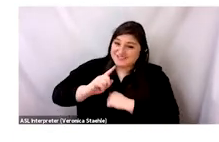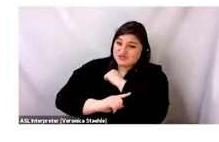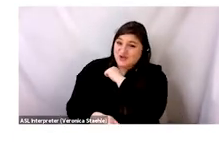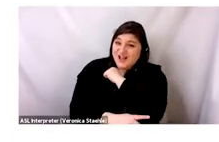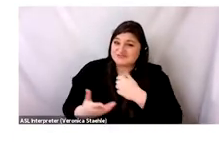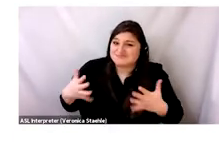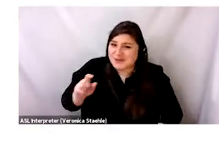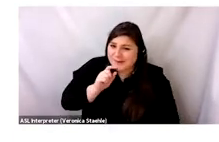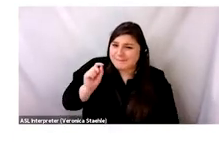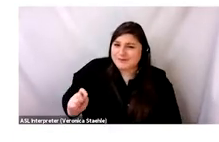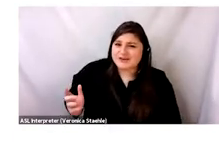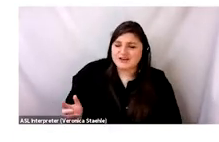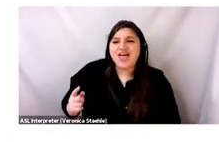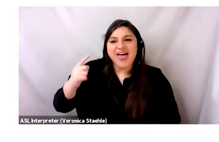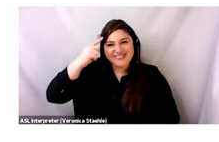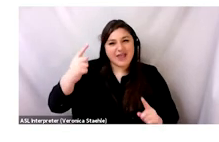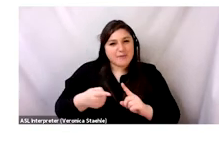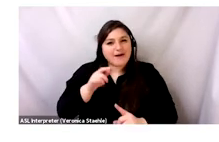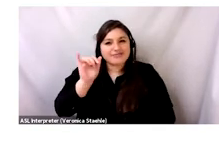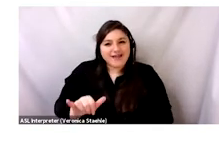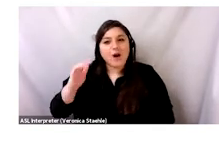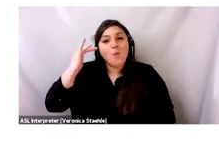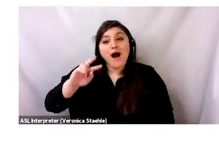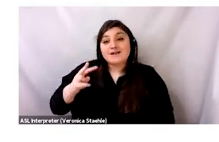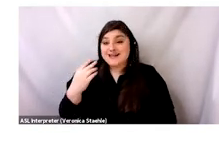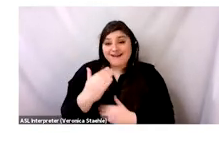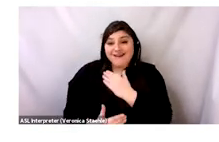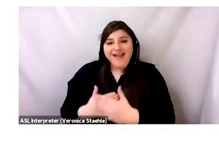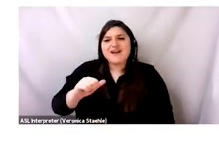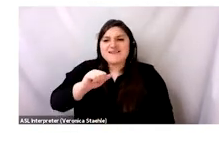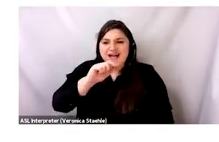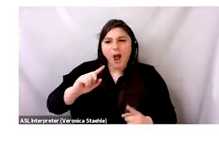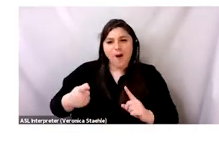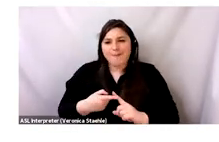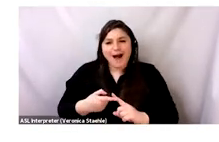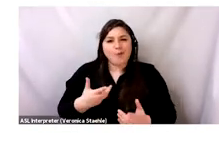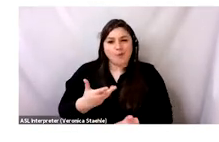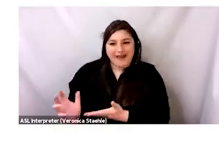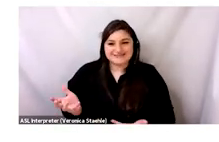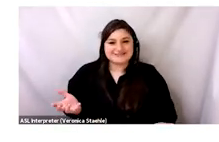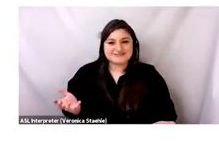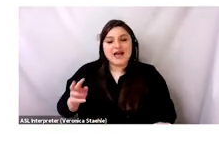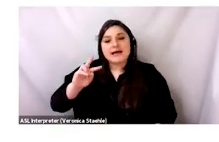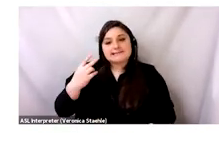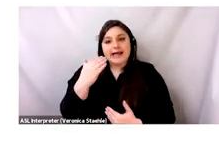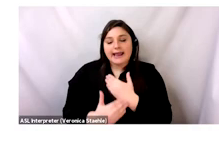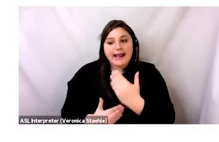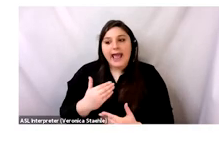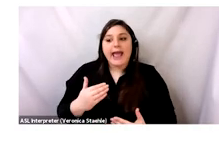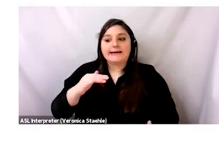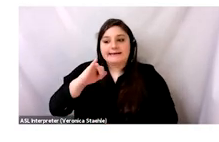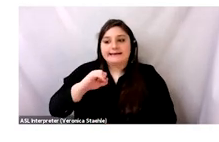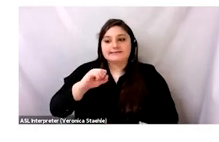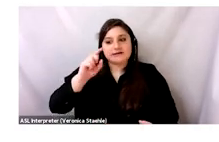is also something you should think of because the idea of secondhand is not, you know, just waste. Because I feel